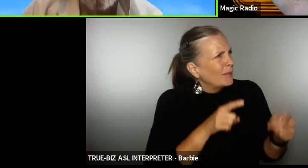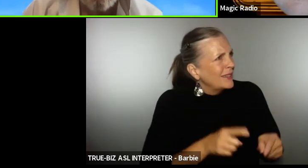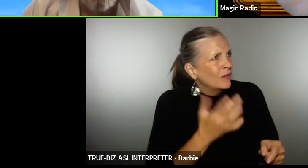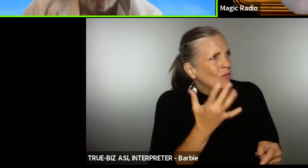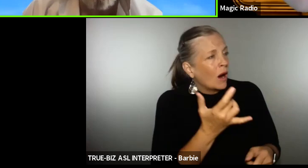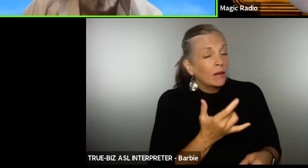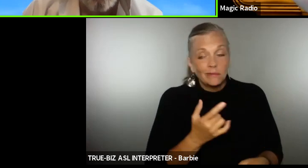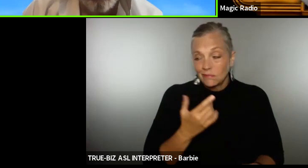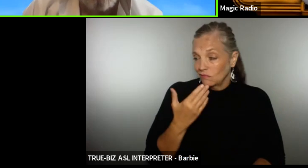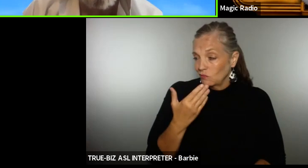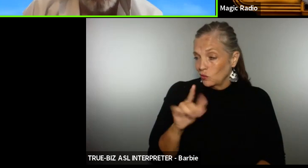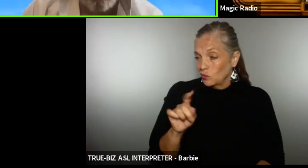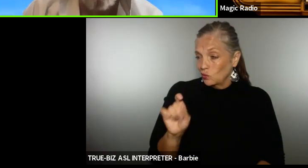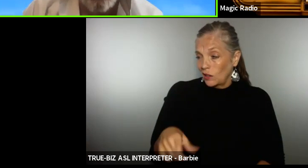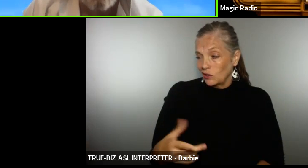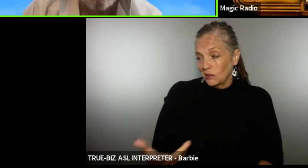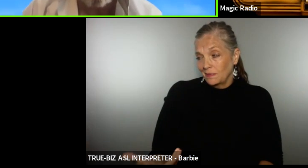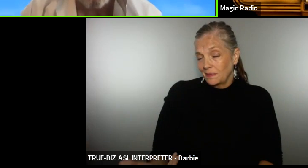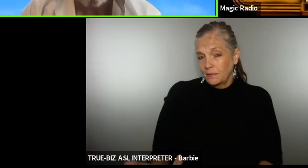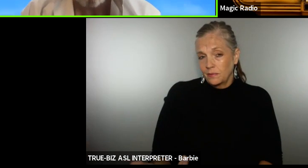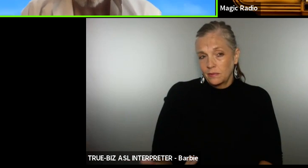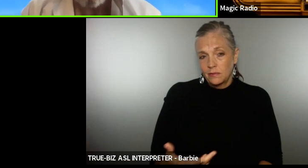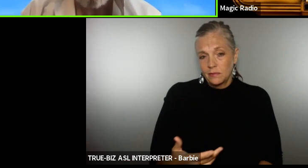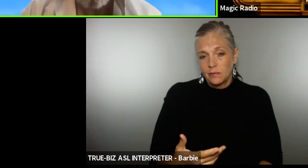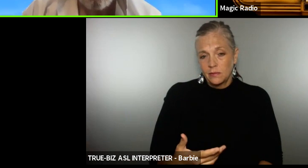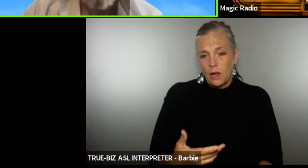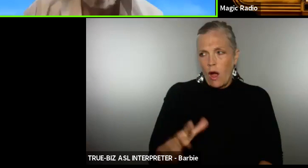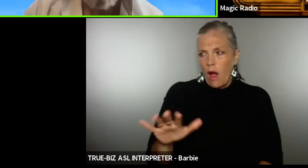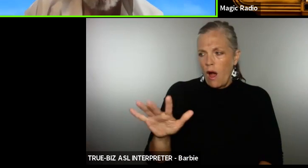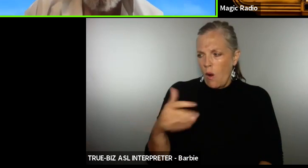you know something I think I may have an answer to that